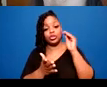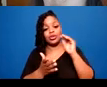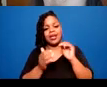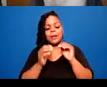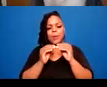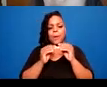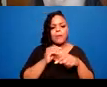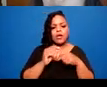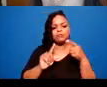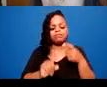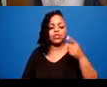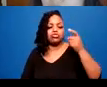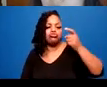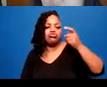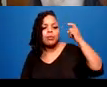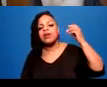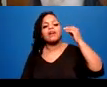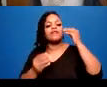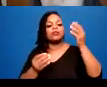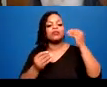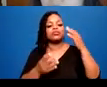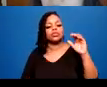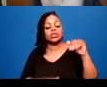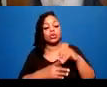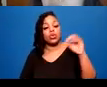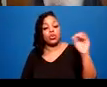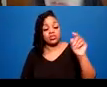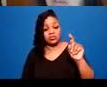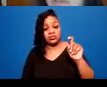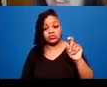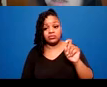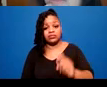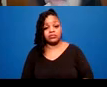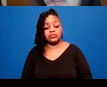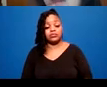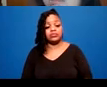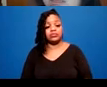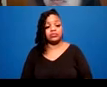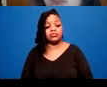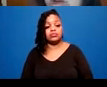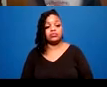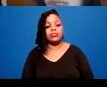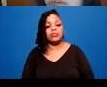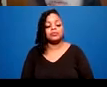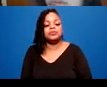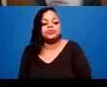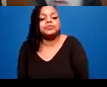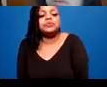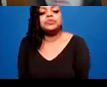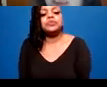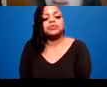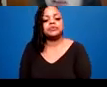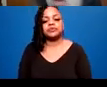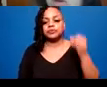receiving trauma-informed care, non-violence funding through the government and is not abiding with trauma